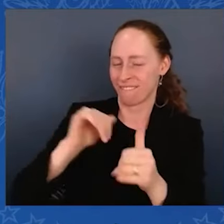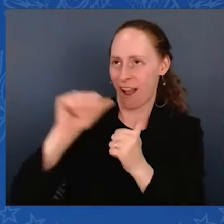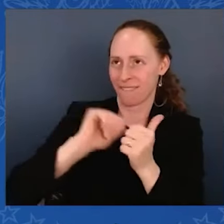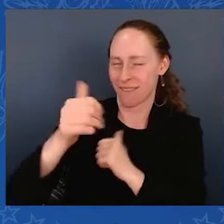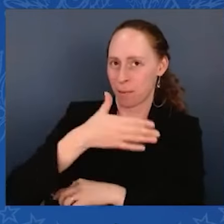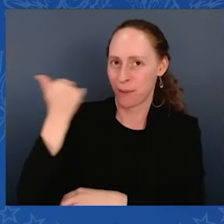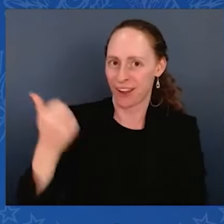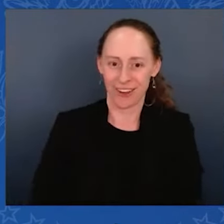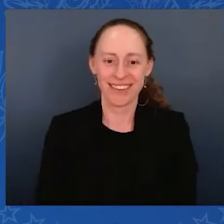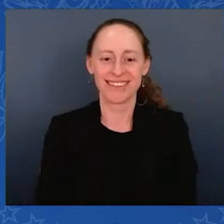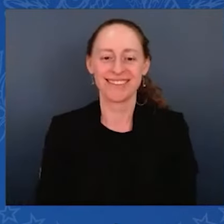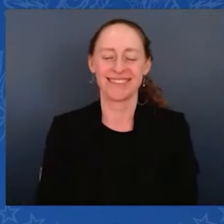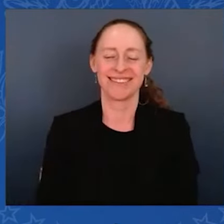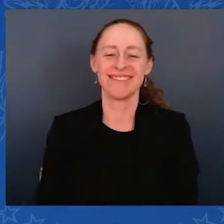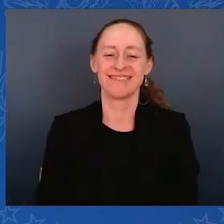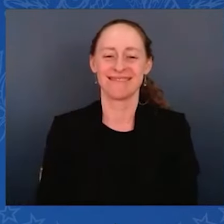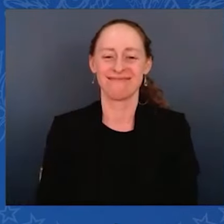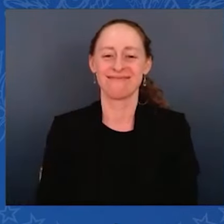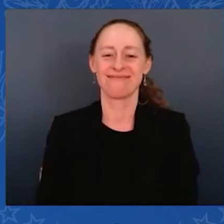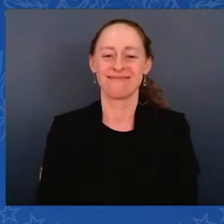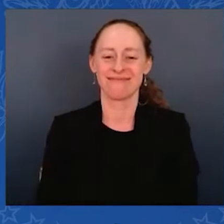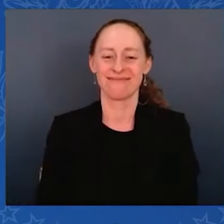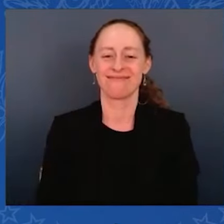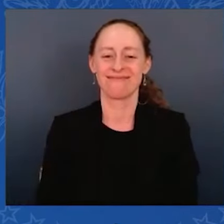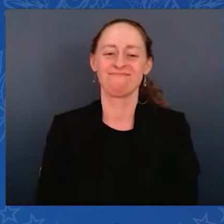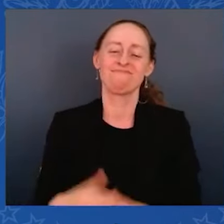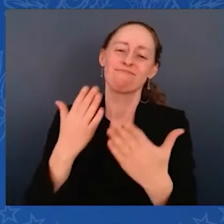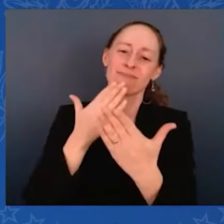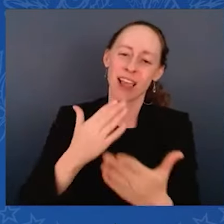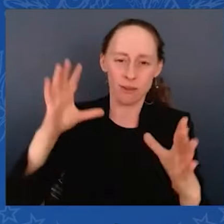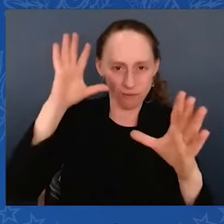THANK YOU SO MUCH, MR. PRESIDENT. DEAR, DEAR OUR FRIENDS, FRIENDS OF UKRAINE.